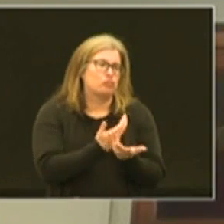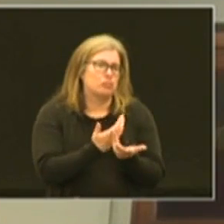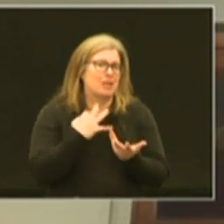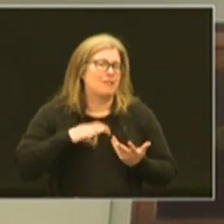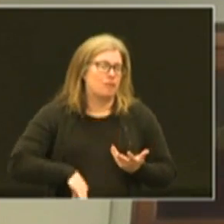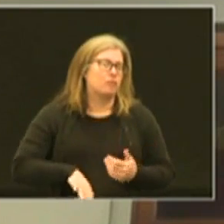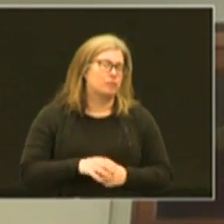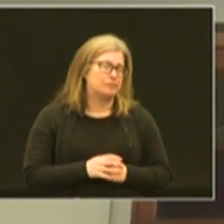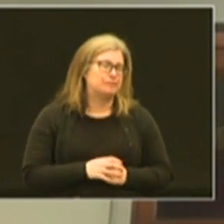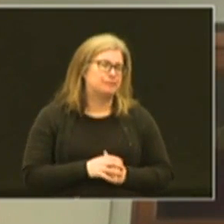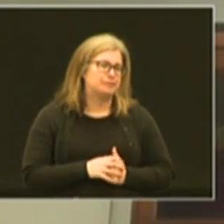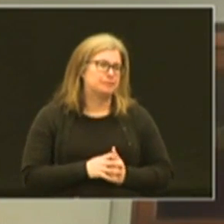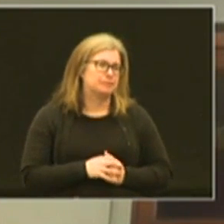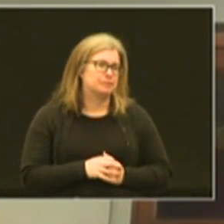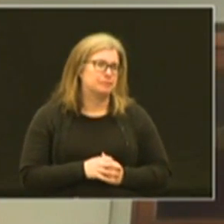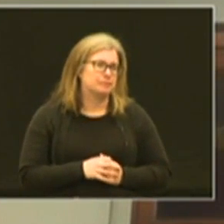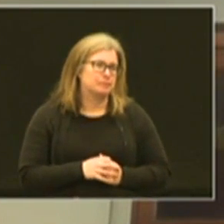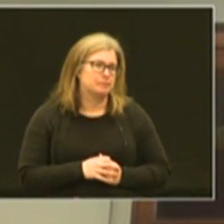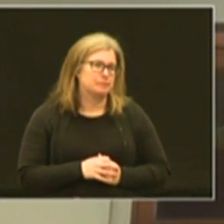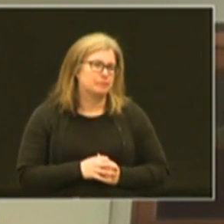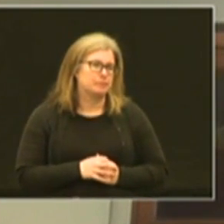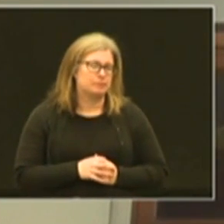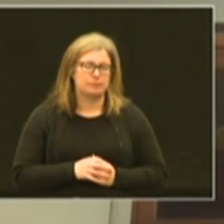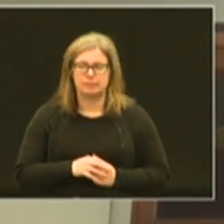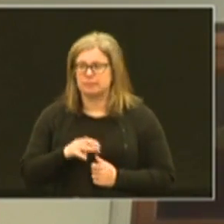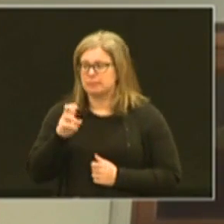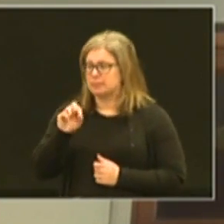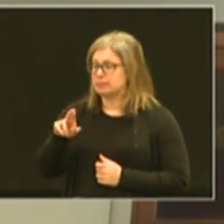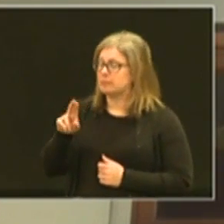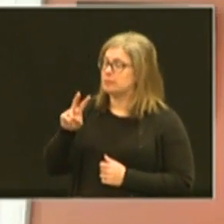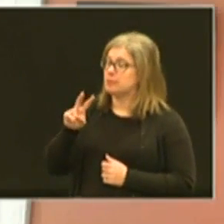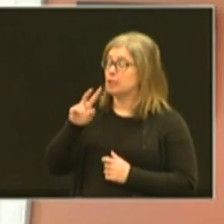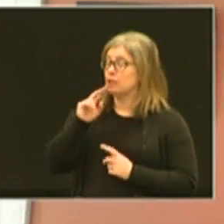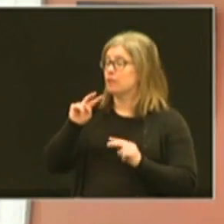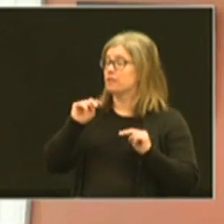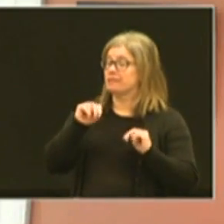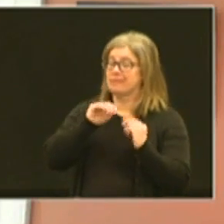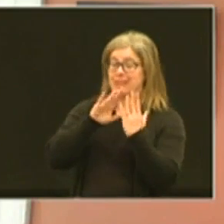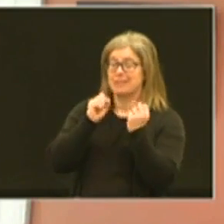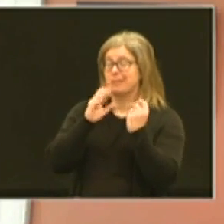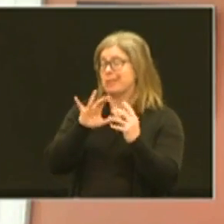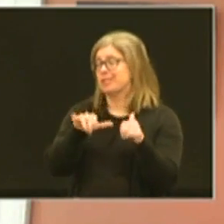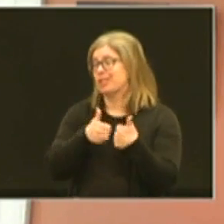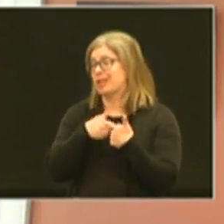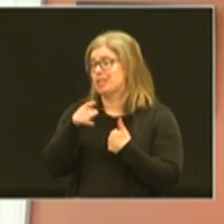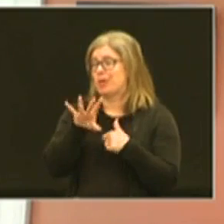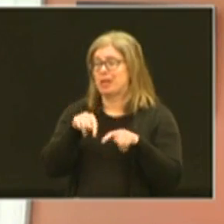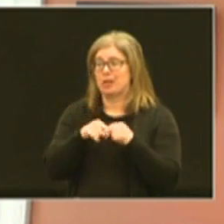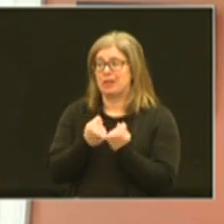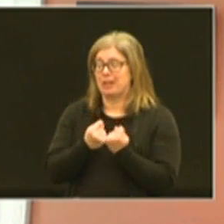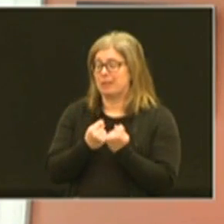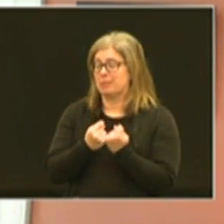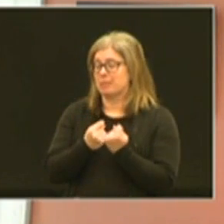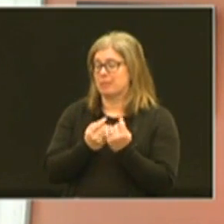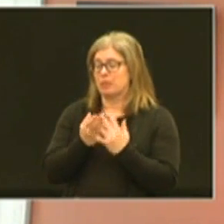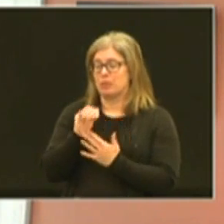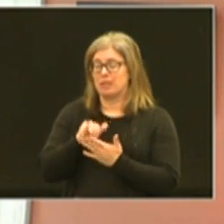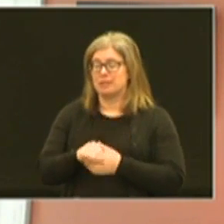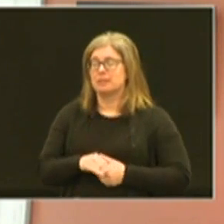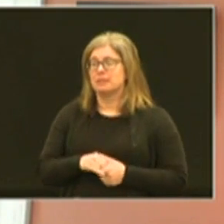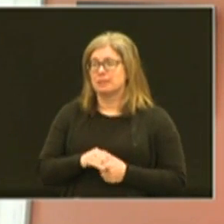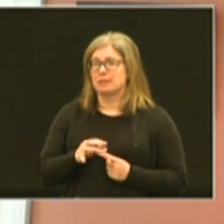well dr polo you have faced so many challenges you and your team through this and